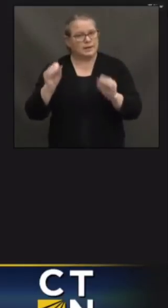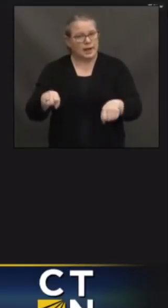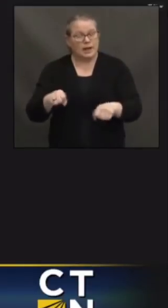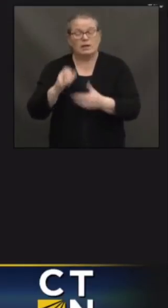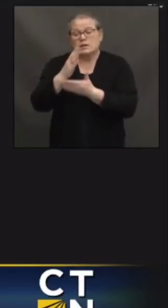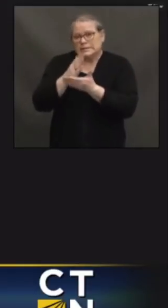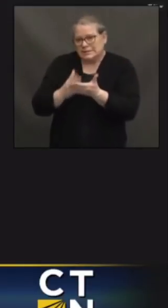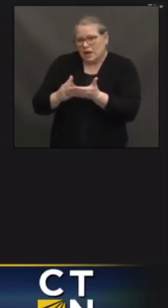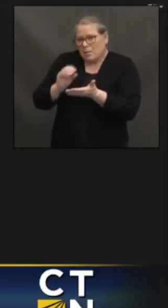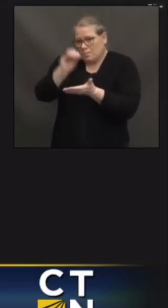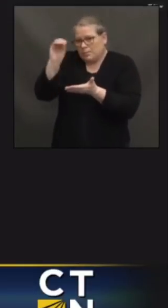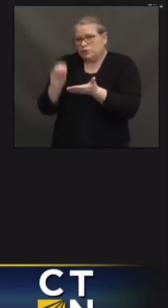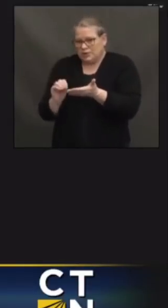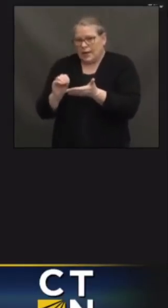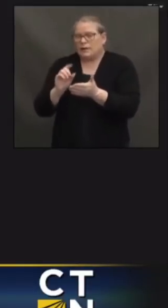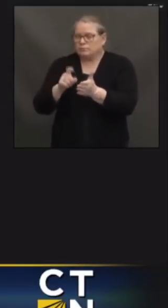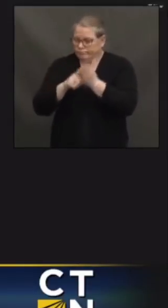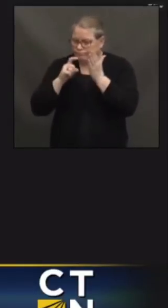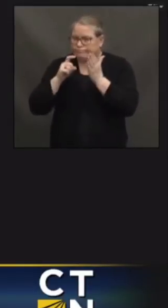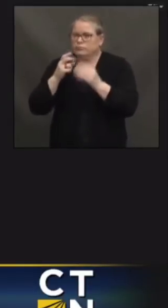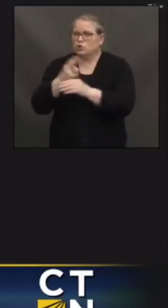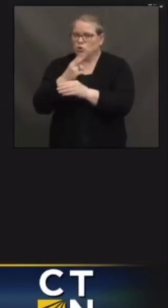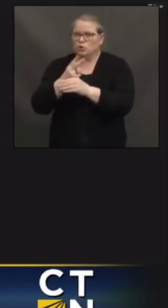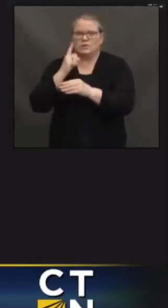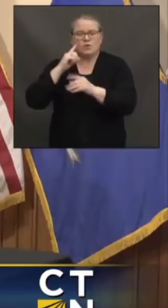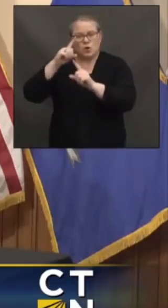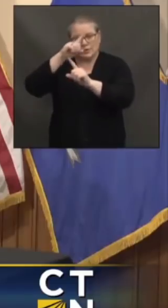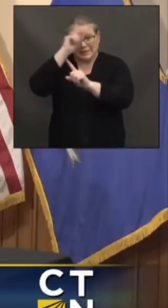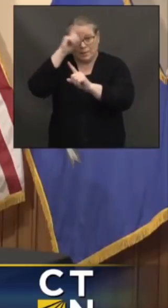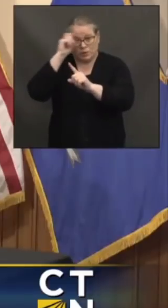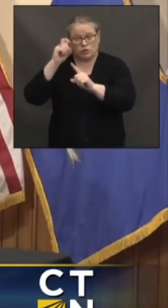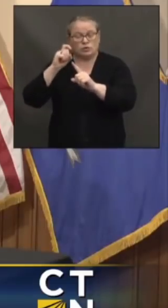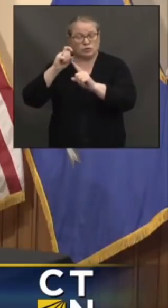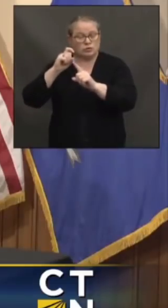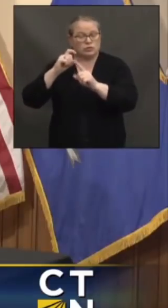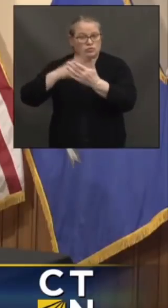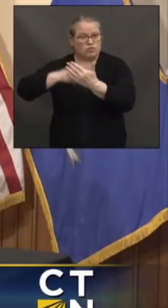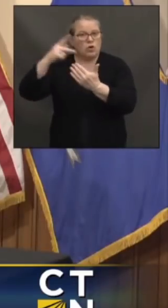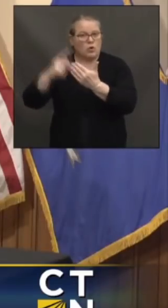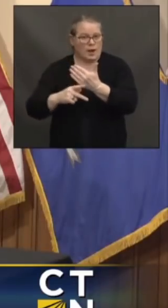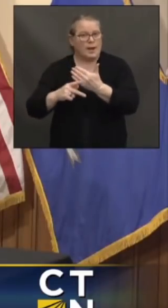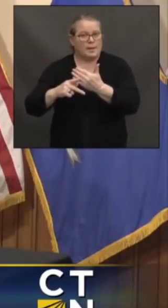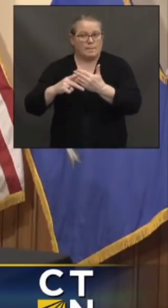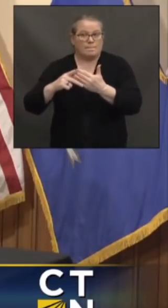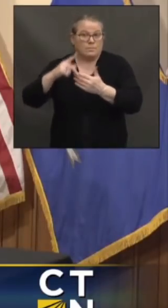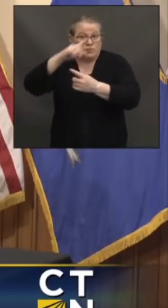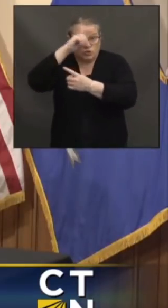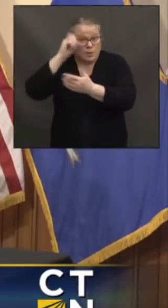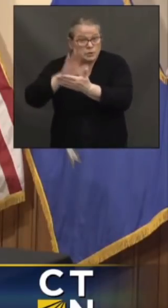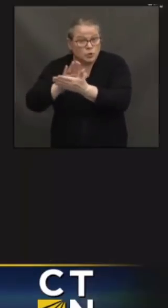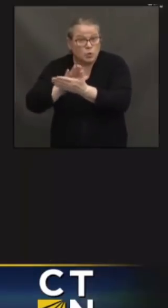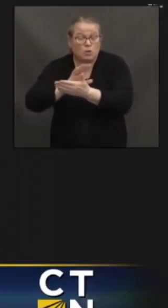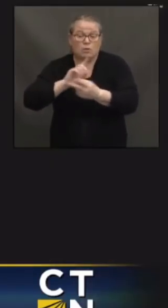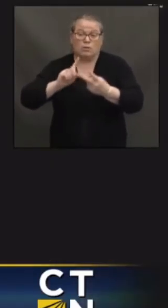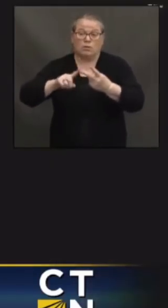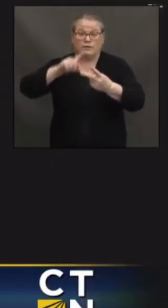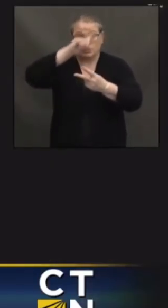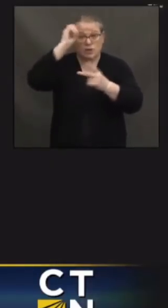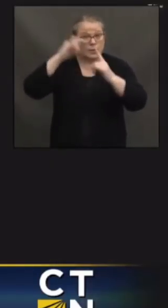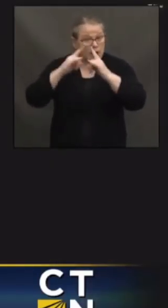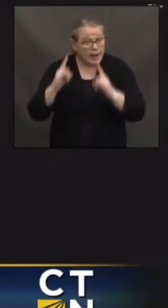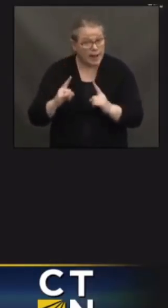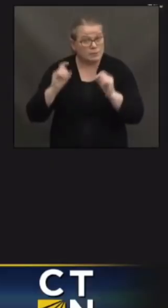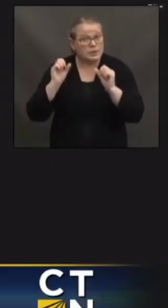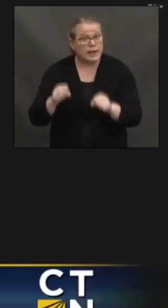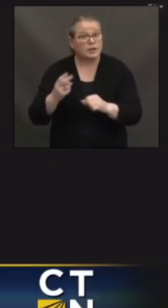summer programming, and that is allowable not just for summer school, but for summer camps as well. There's a